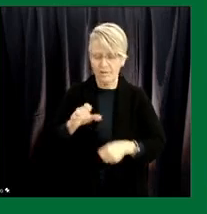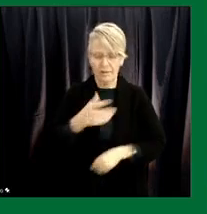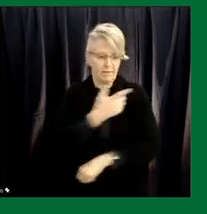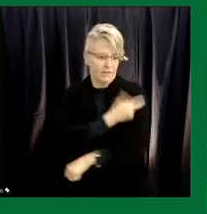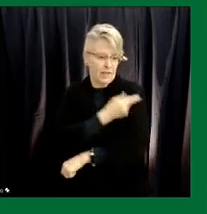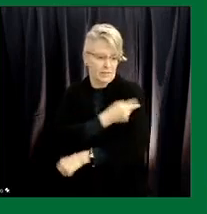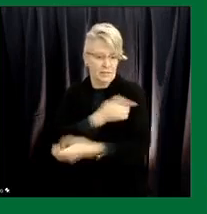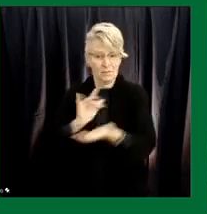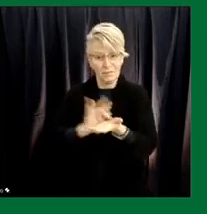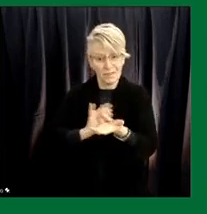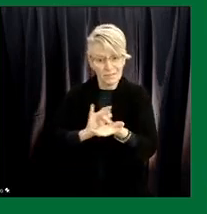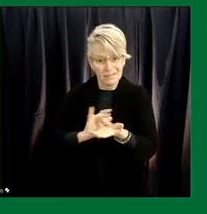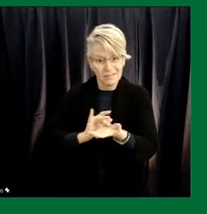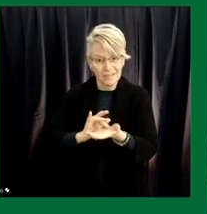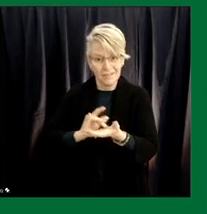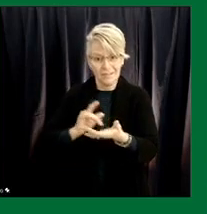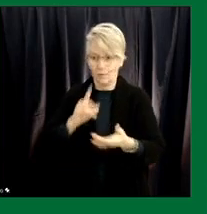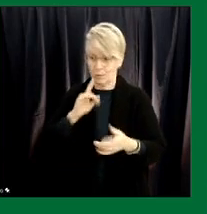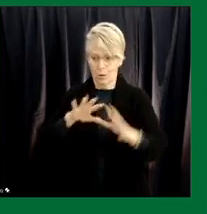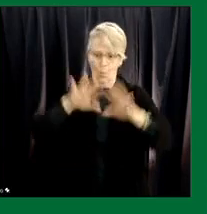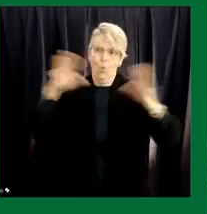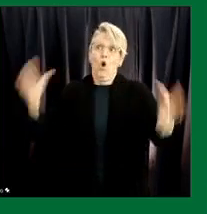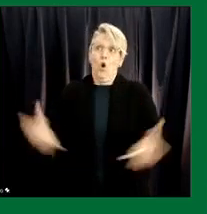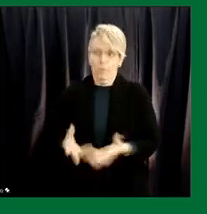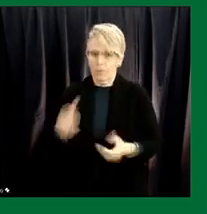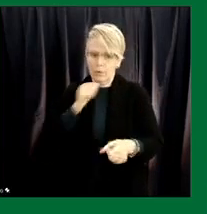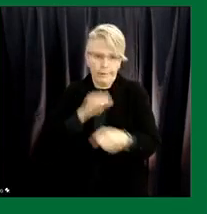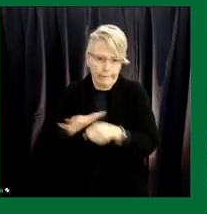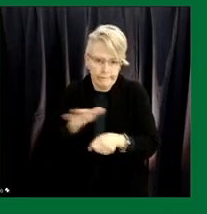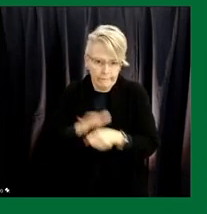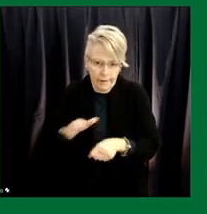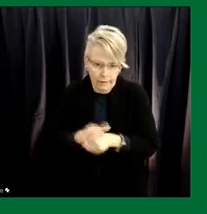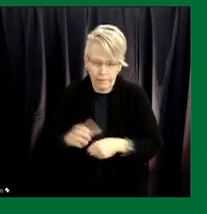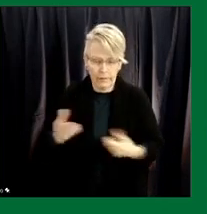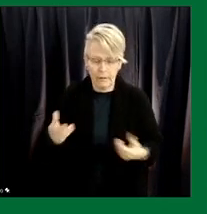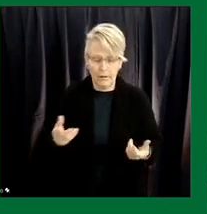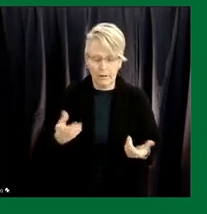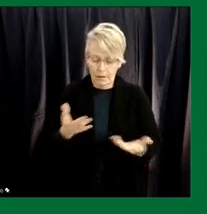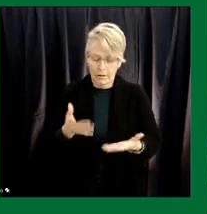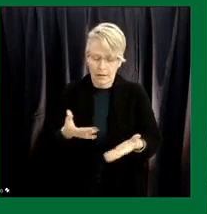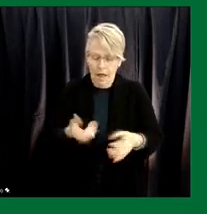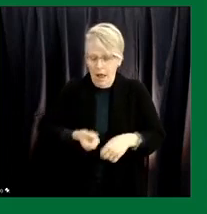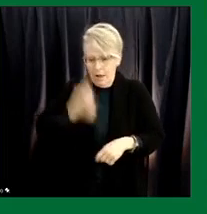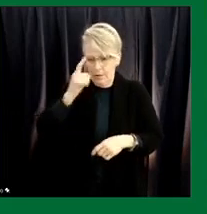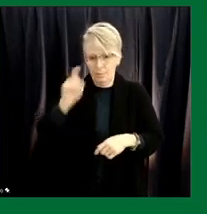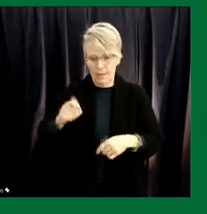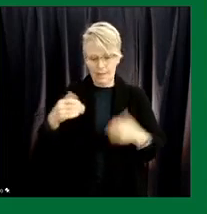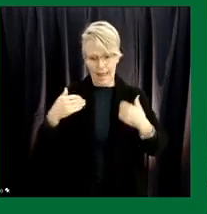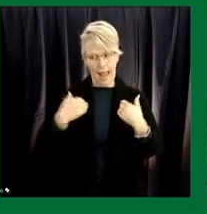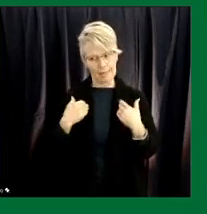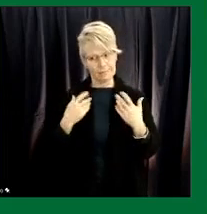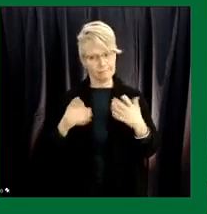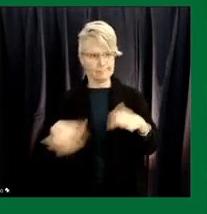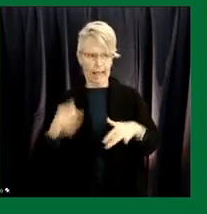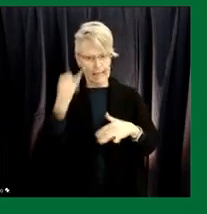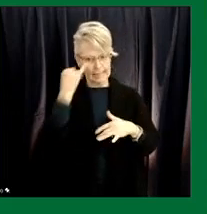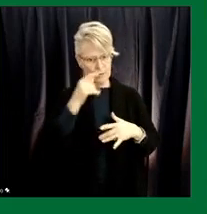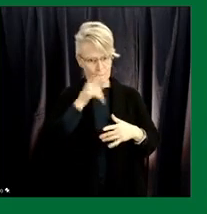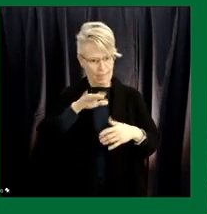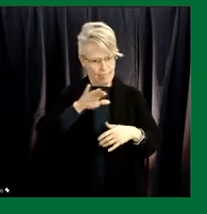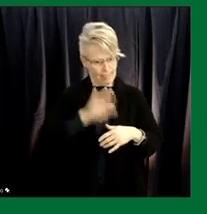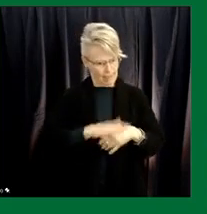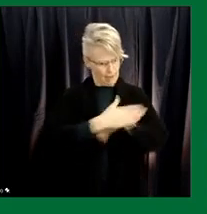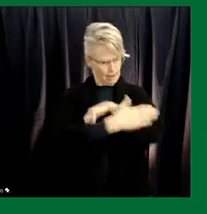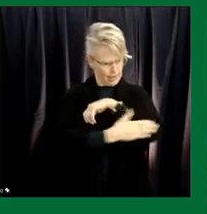and in the world quite frankly it's understandable that a type of vaccine nationalism has emerged. With